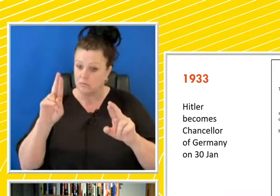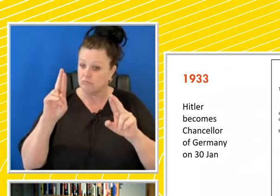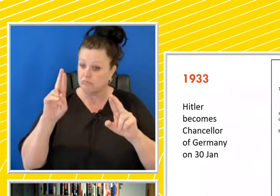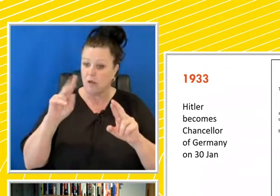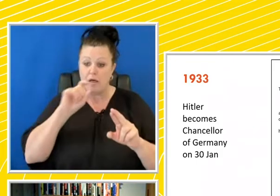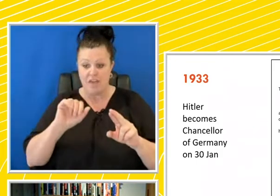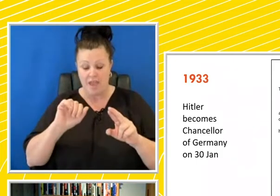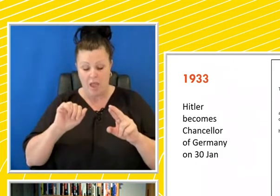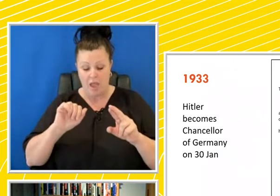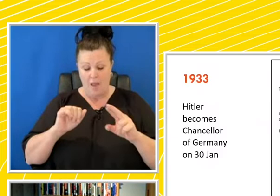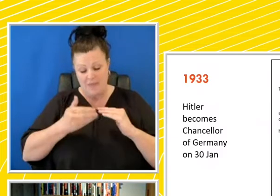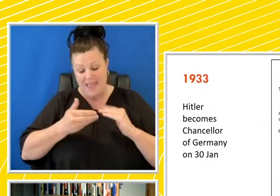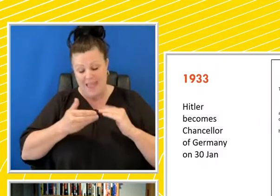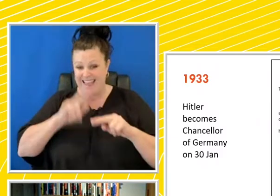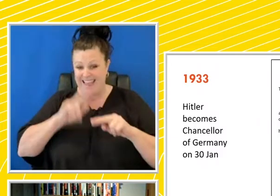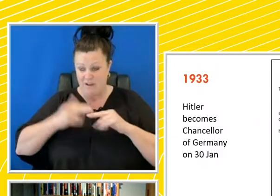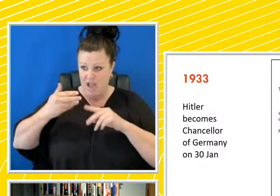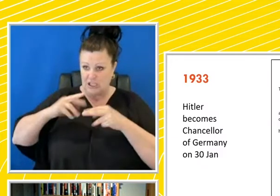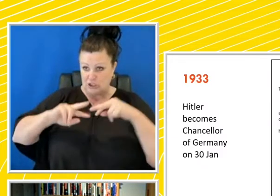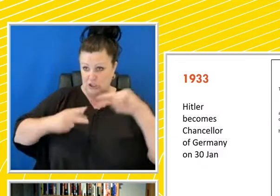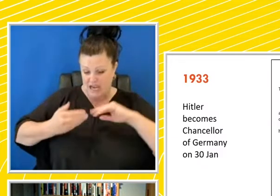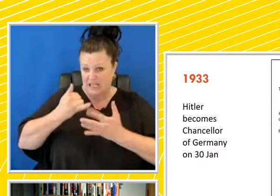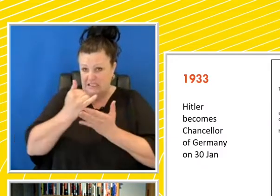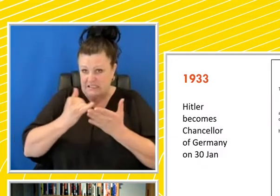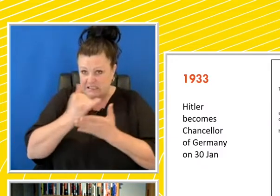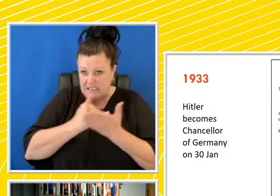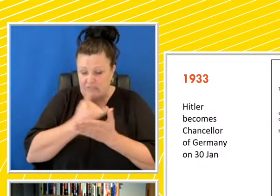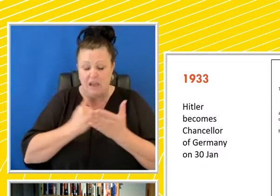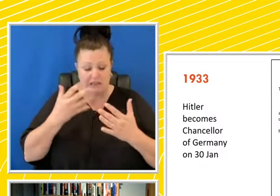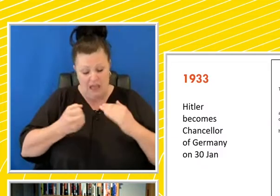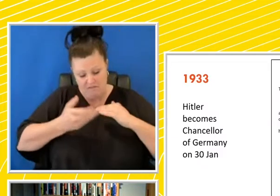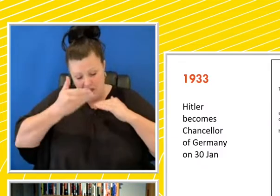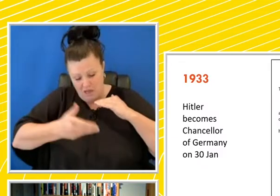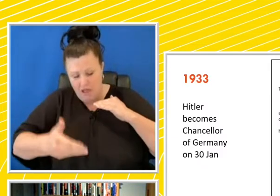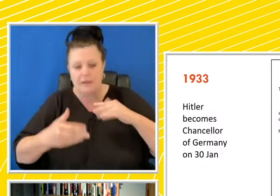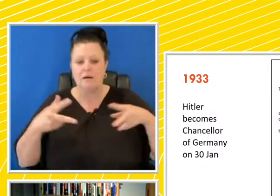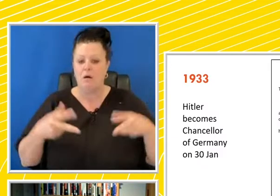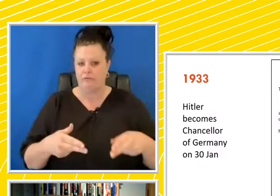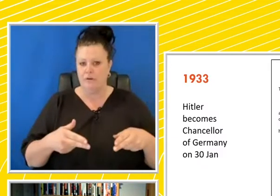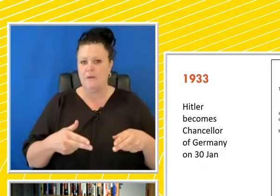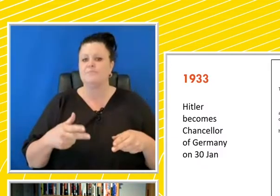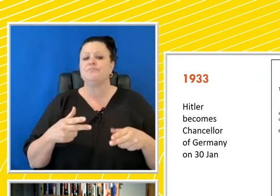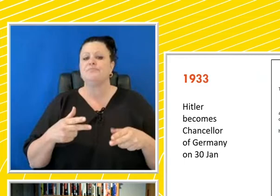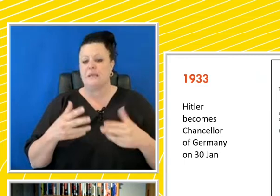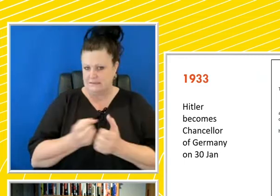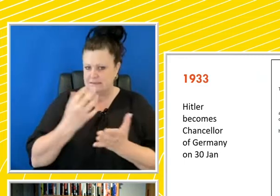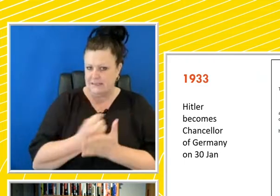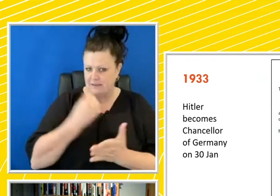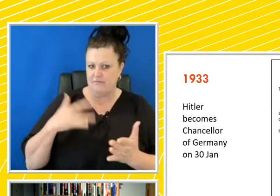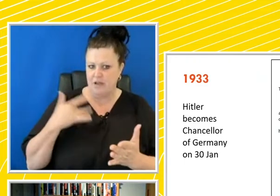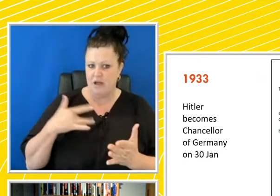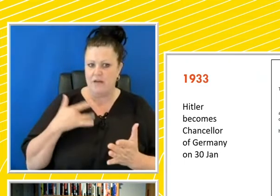offspring will suffer from serious hereditary physical mental defects. Particularly target mental deficiency from birth,